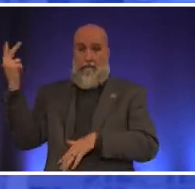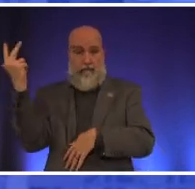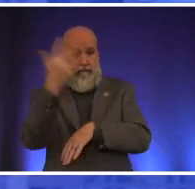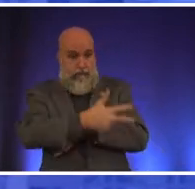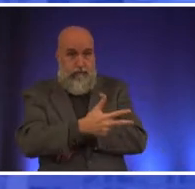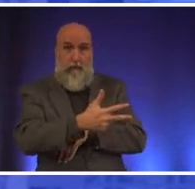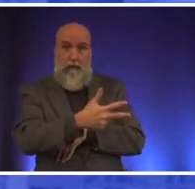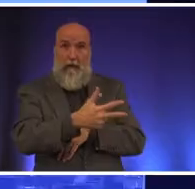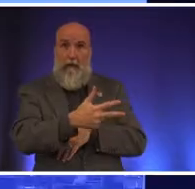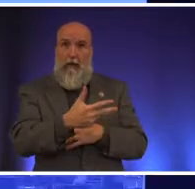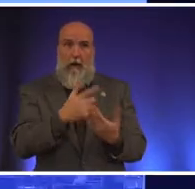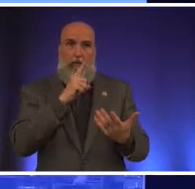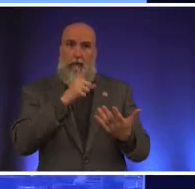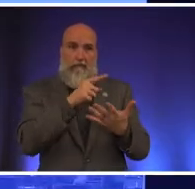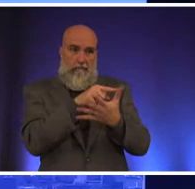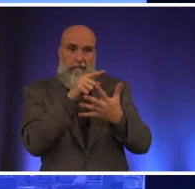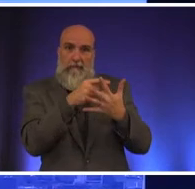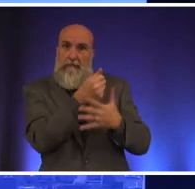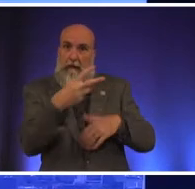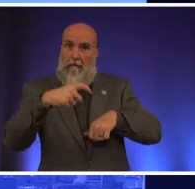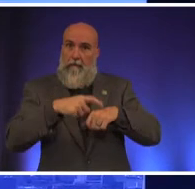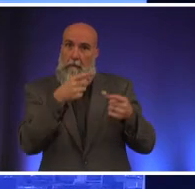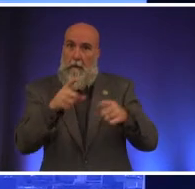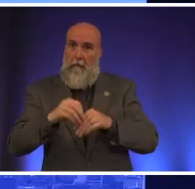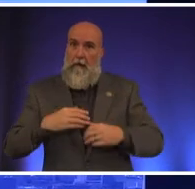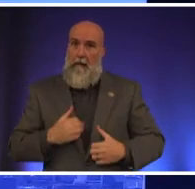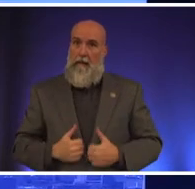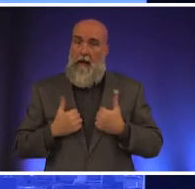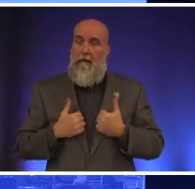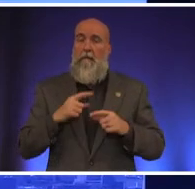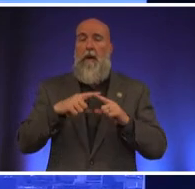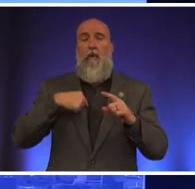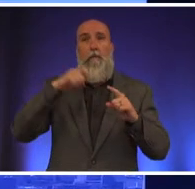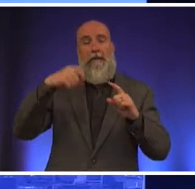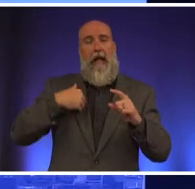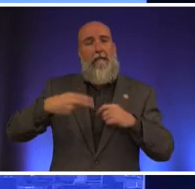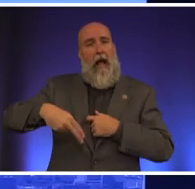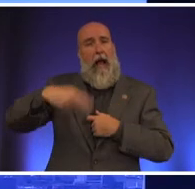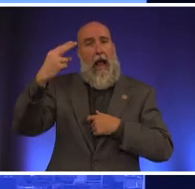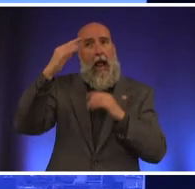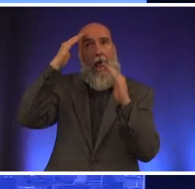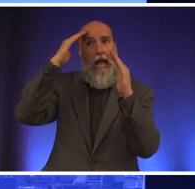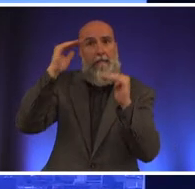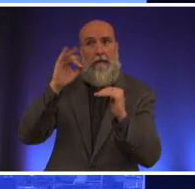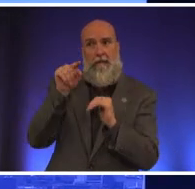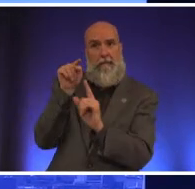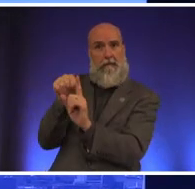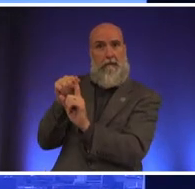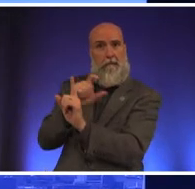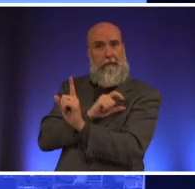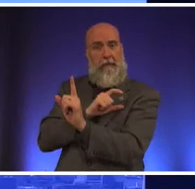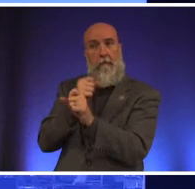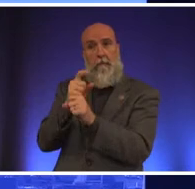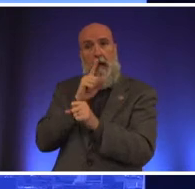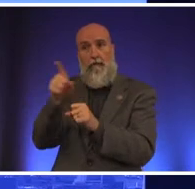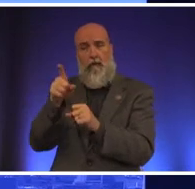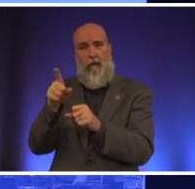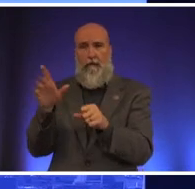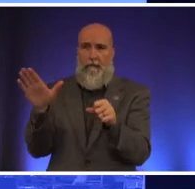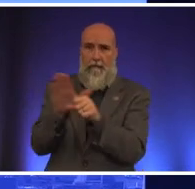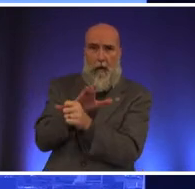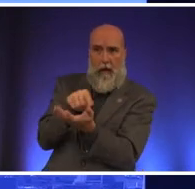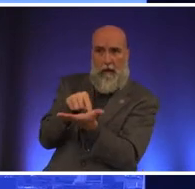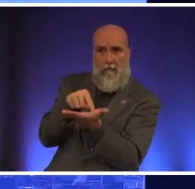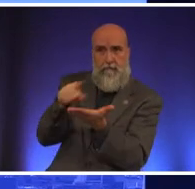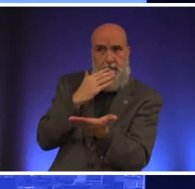points in my life but we have to we have to have high expectations of our police force as we make sure that they're fully compensated